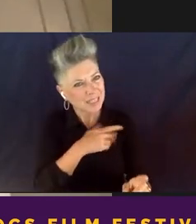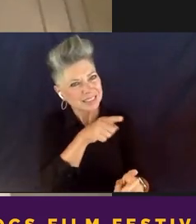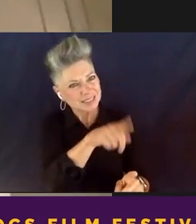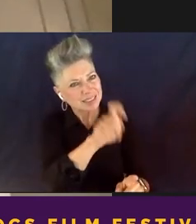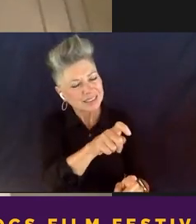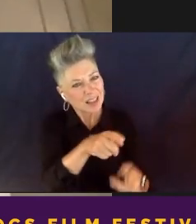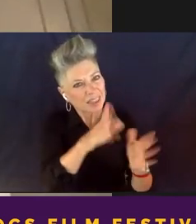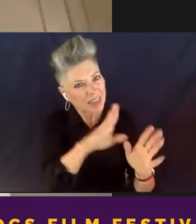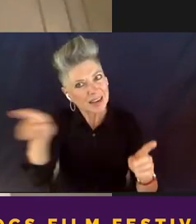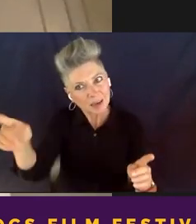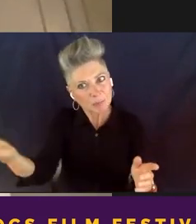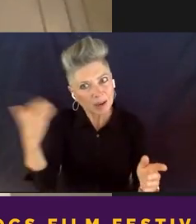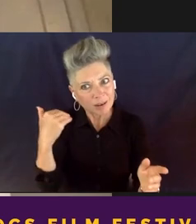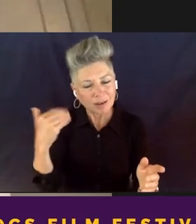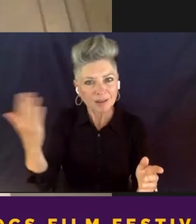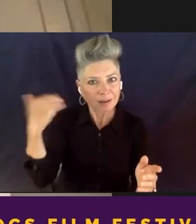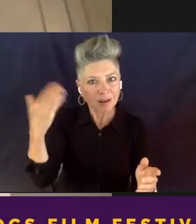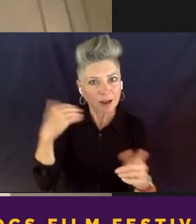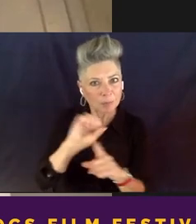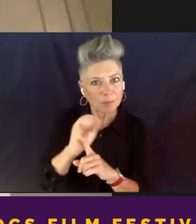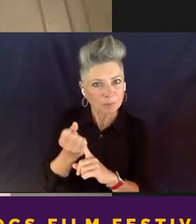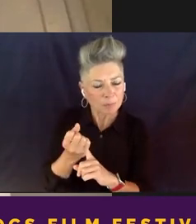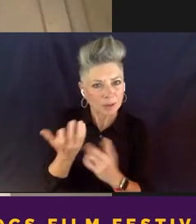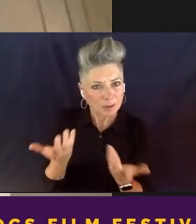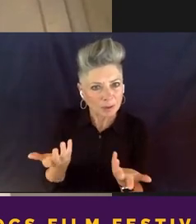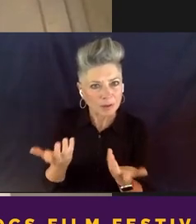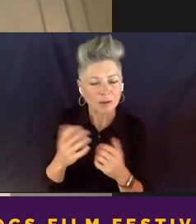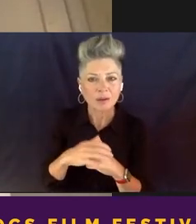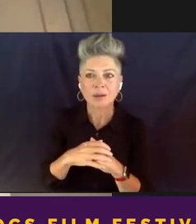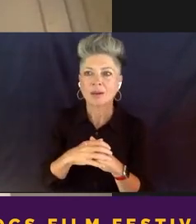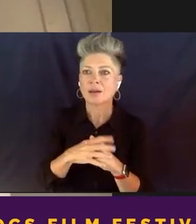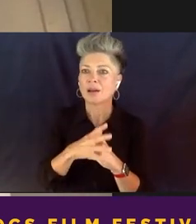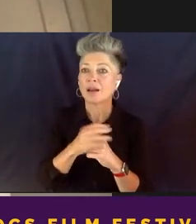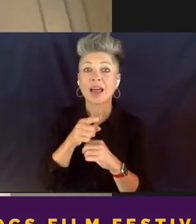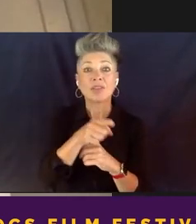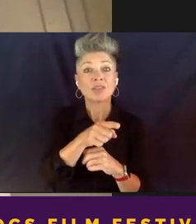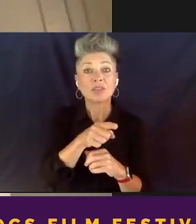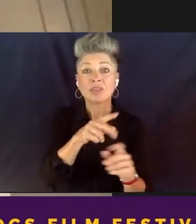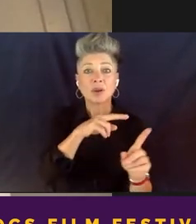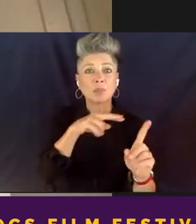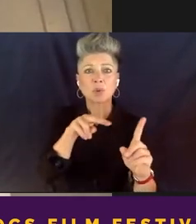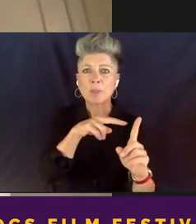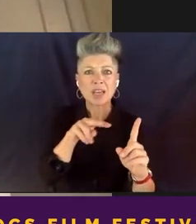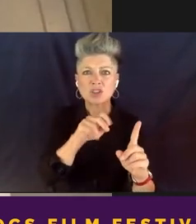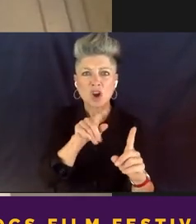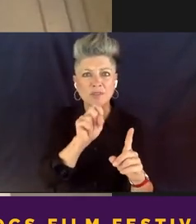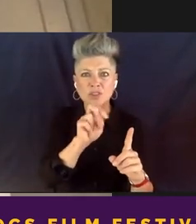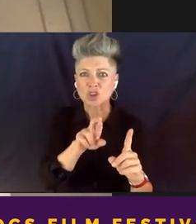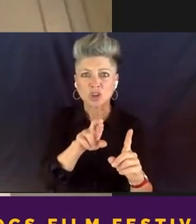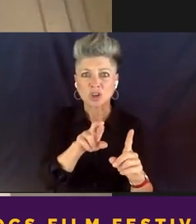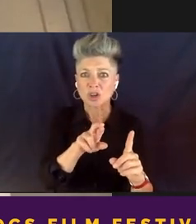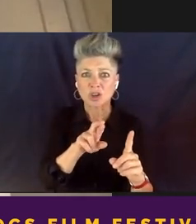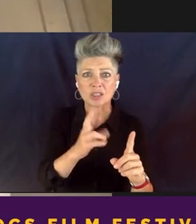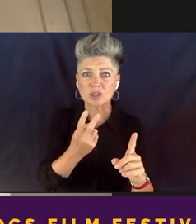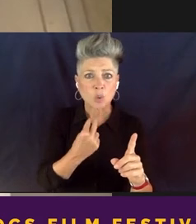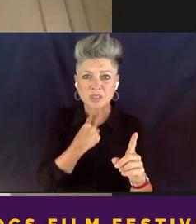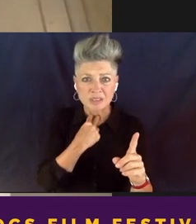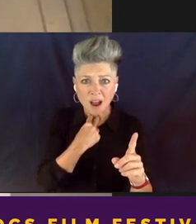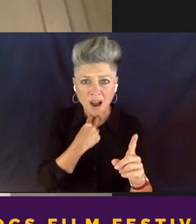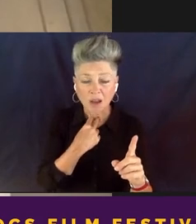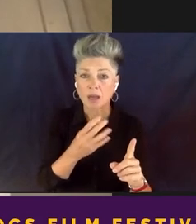situation. And his probation officer so stuck, and I want to quote James Baldwin,